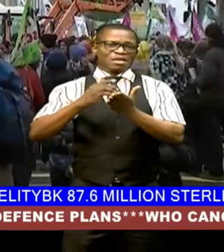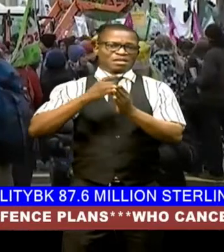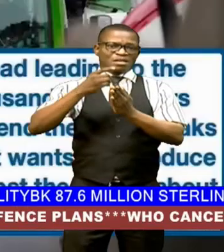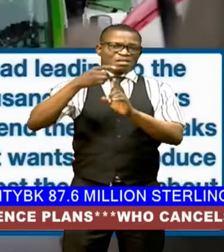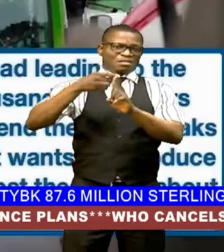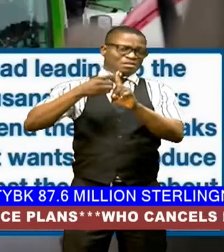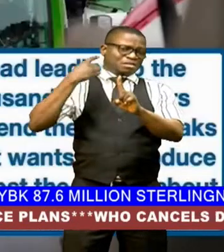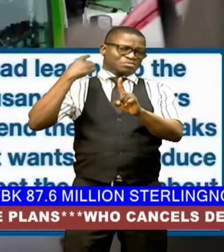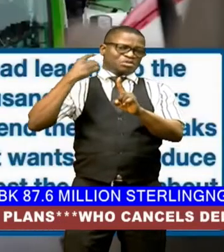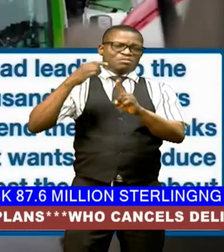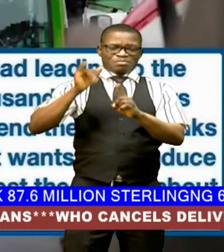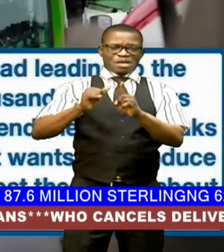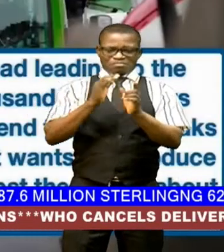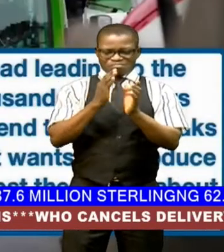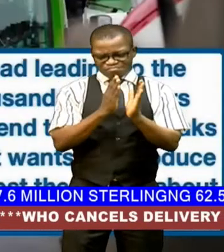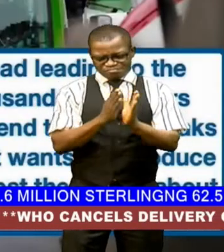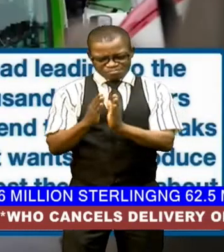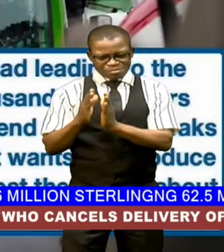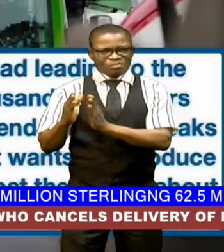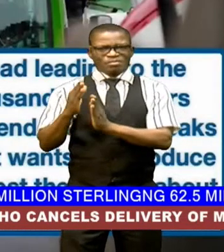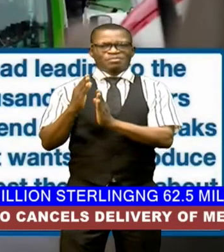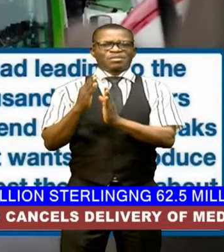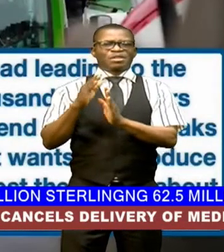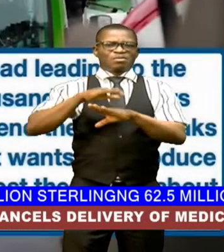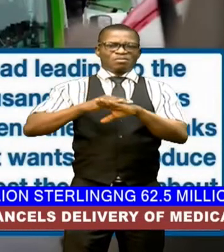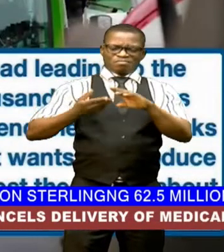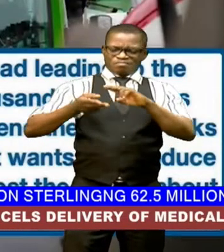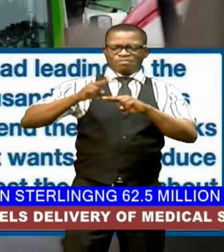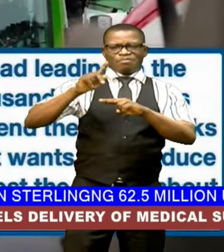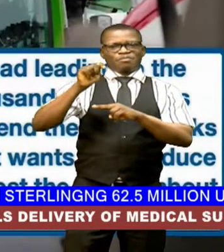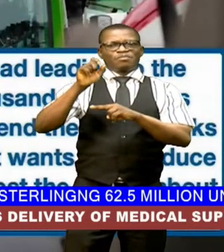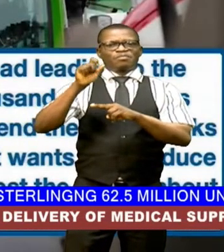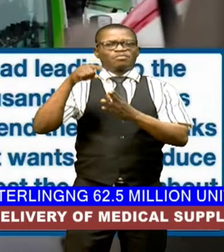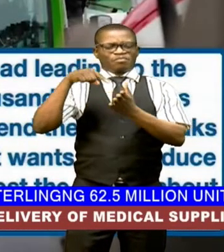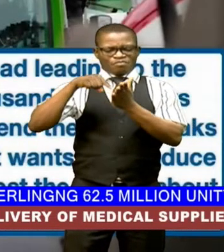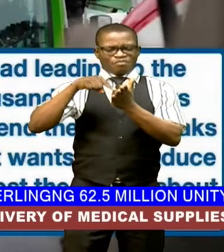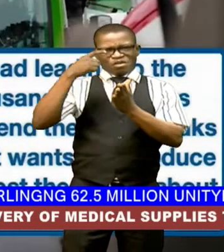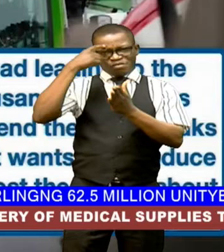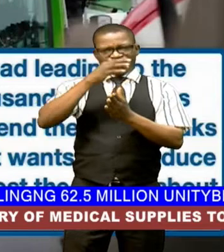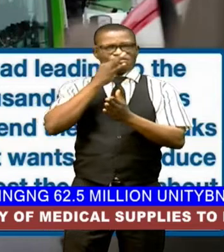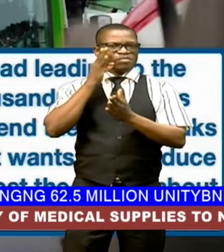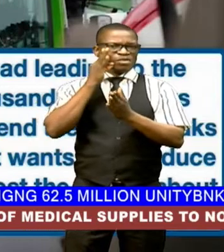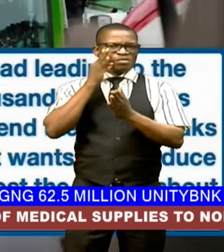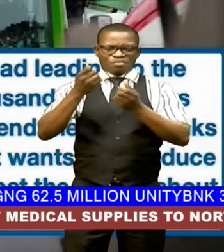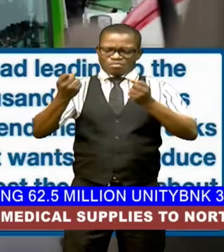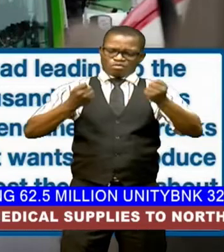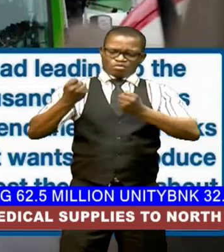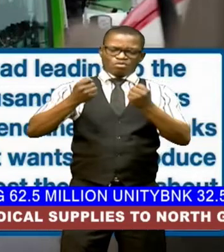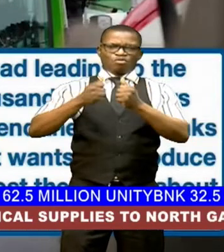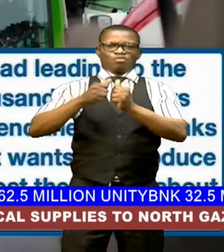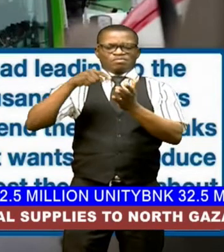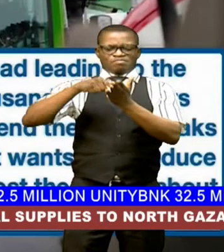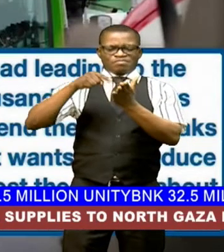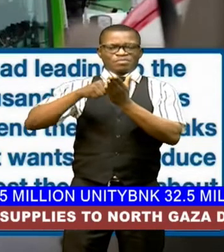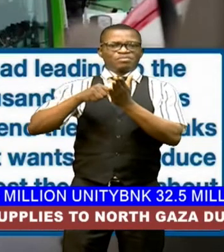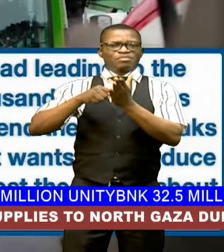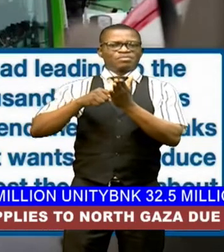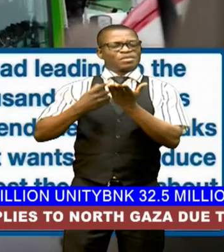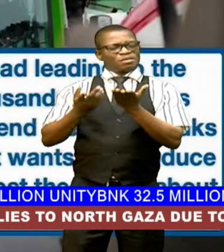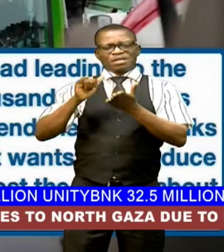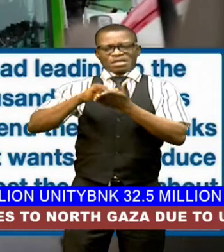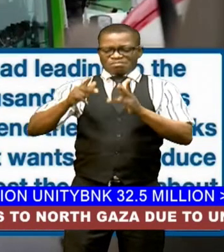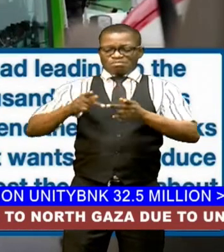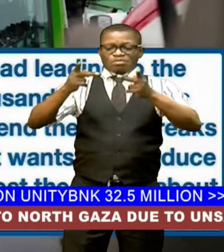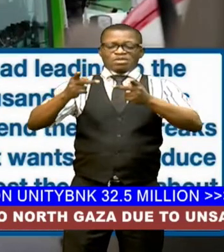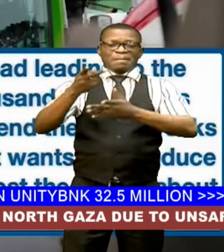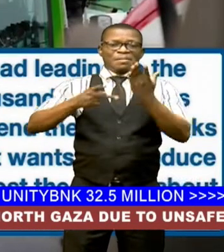drawing up plans to abolish a car tax exemption for farming vehicle and the diesel tax breaks the proposals were part of